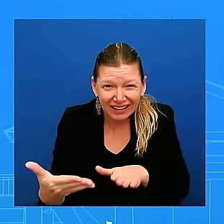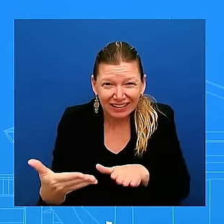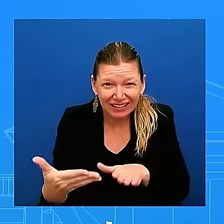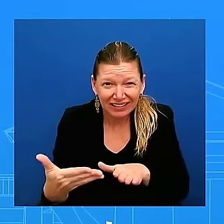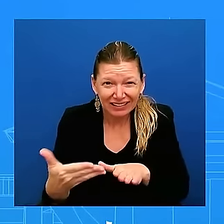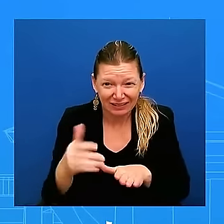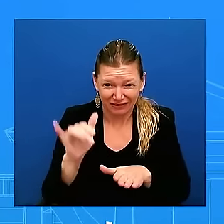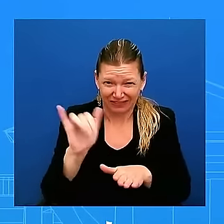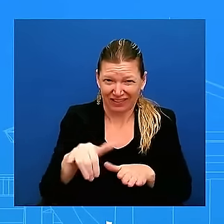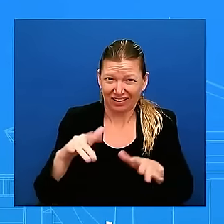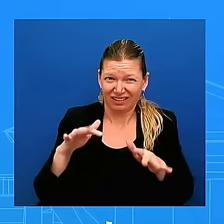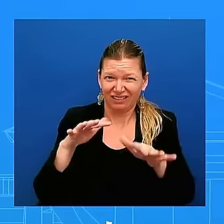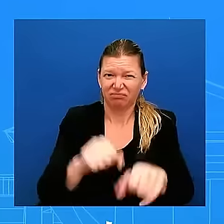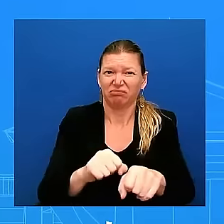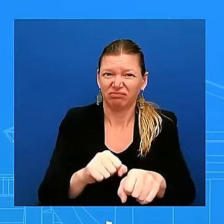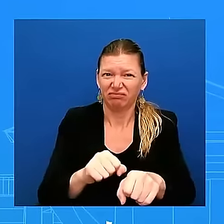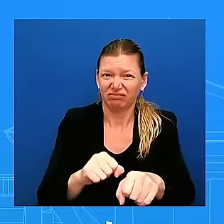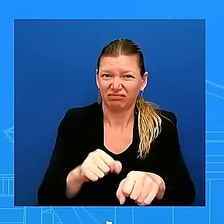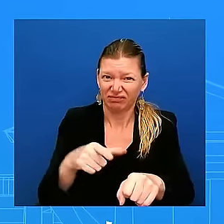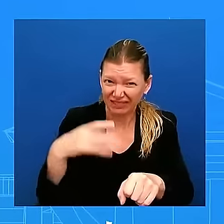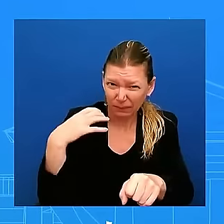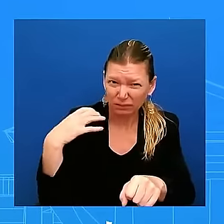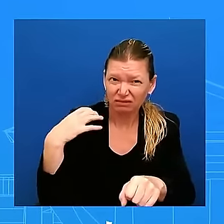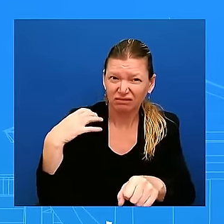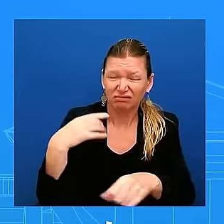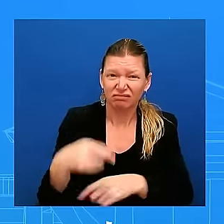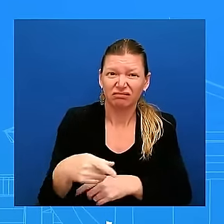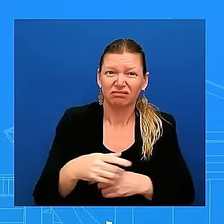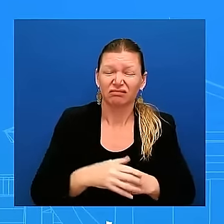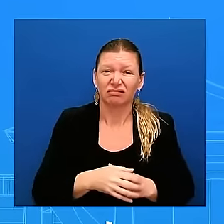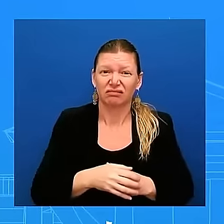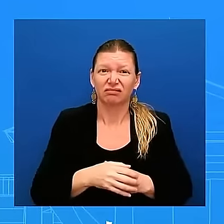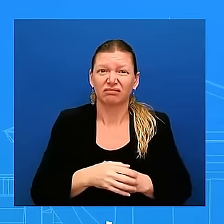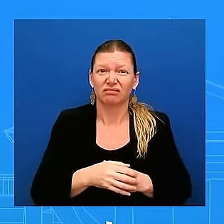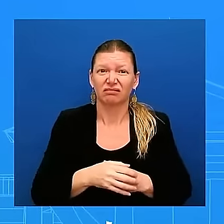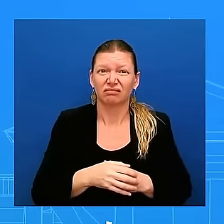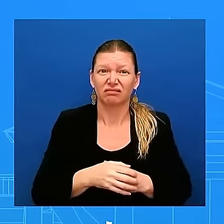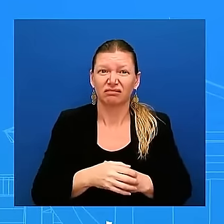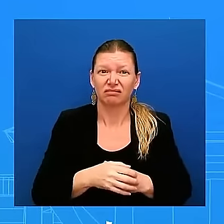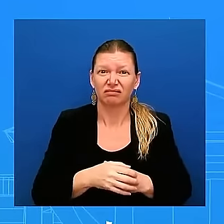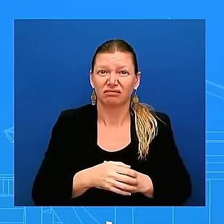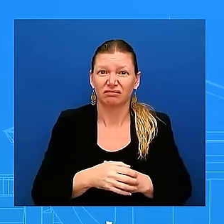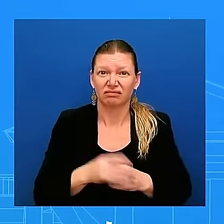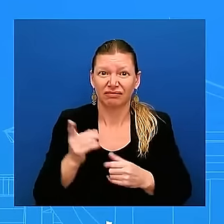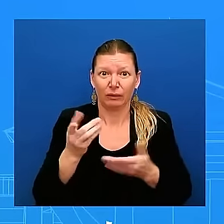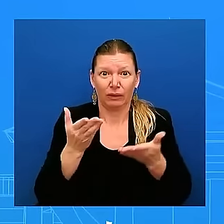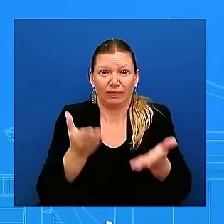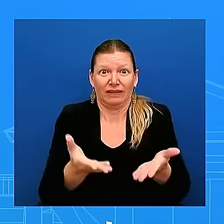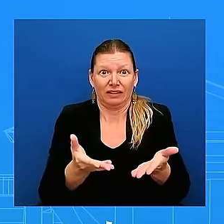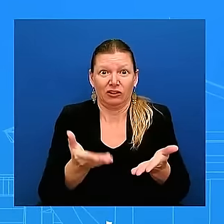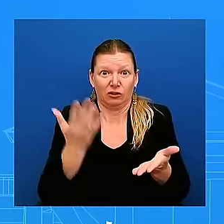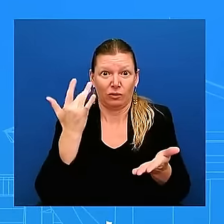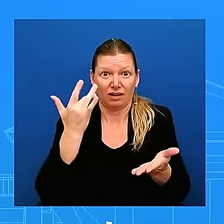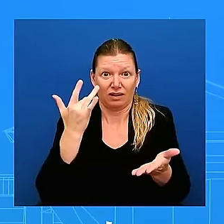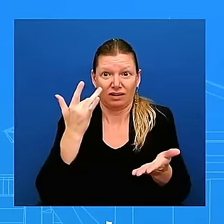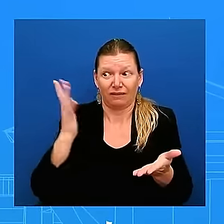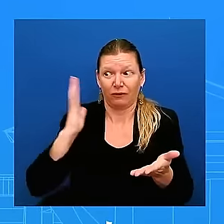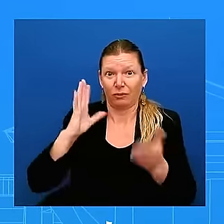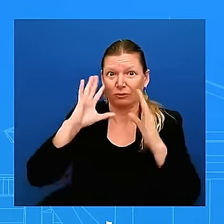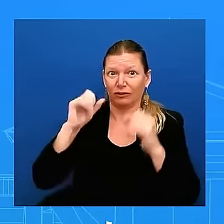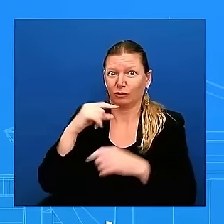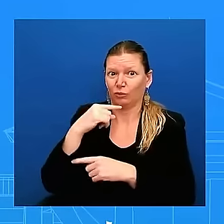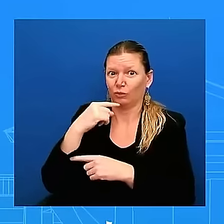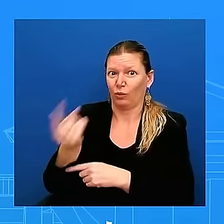and they were there because the former president told them to go there i mean